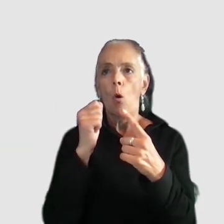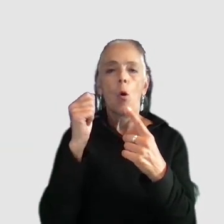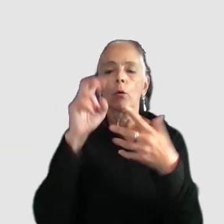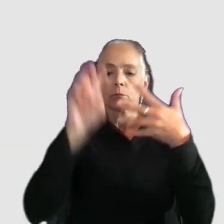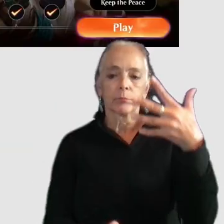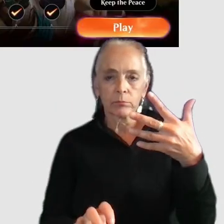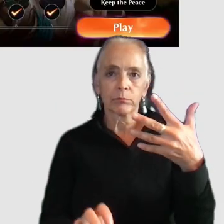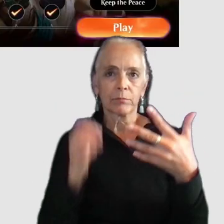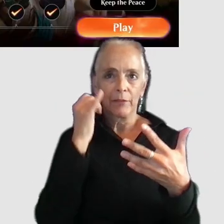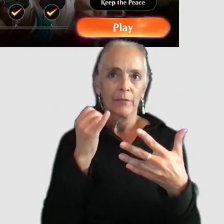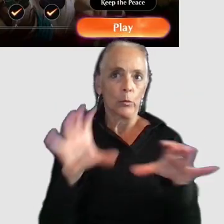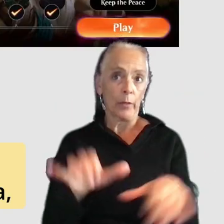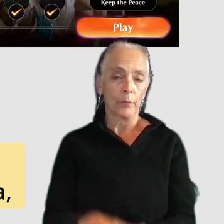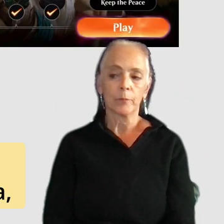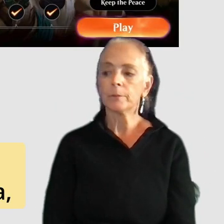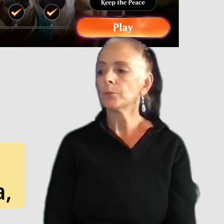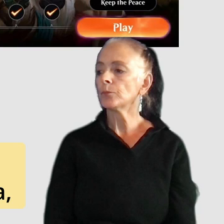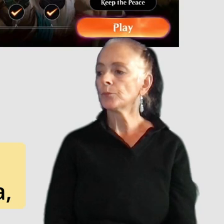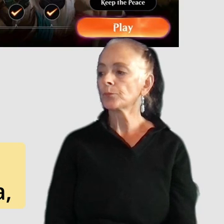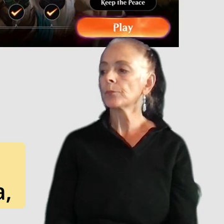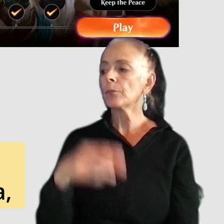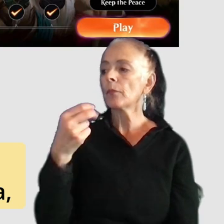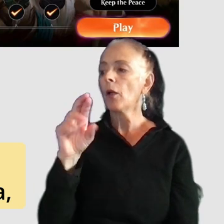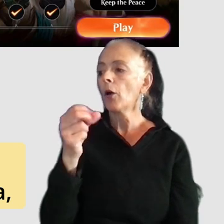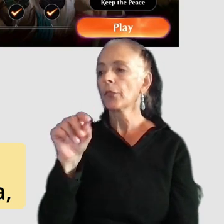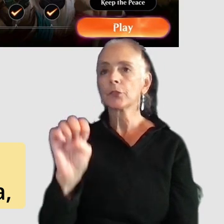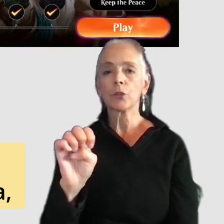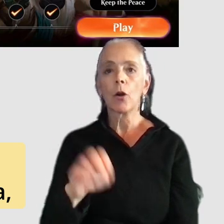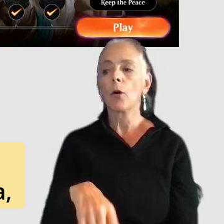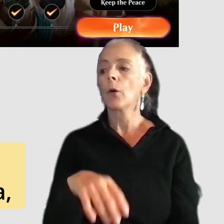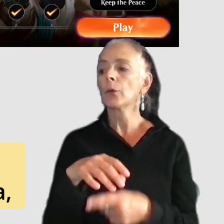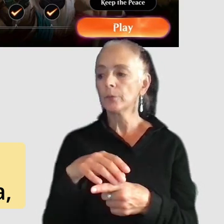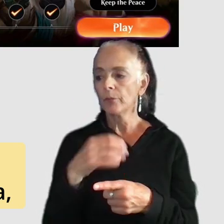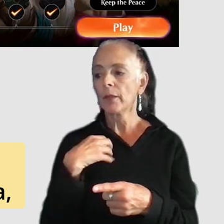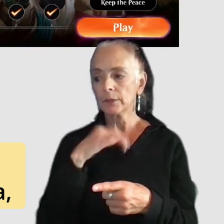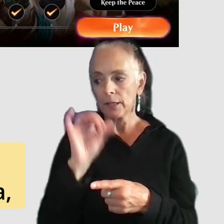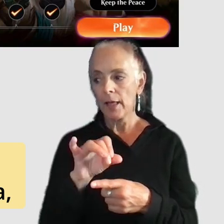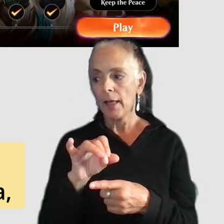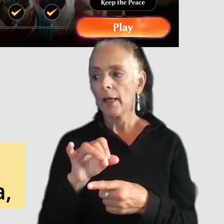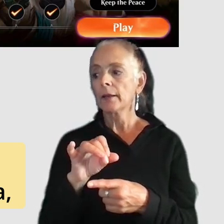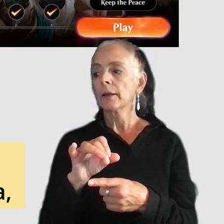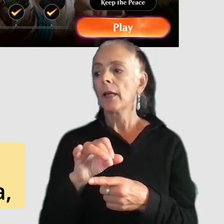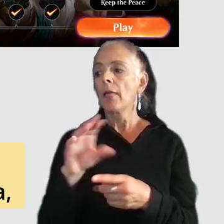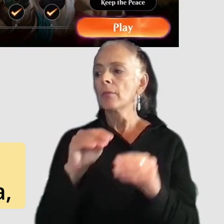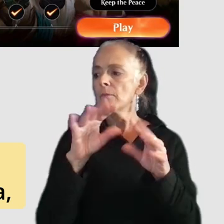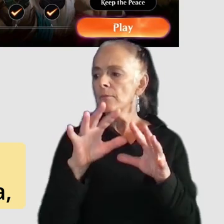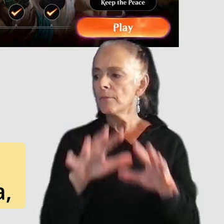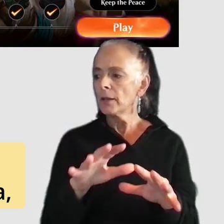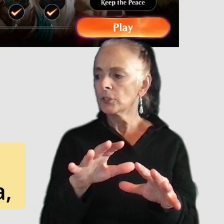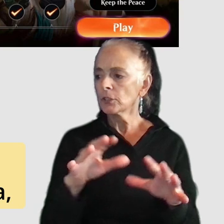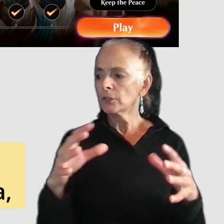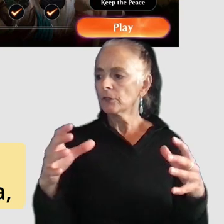modes um hearthstone and magic the gathering have these kind of practice modes uh the magic the gathering uh